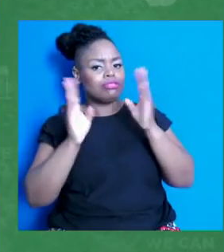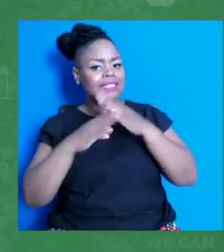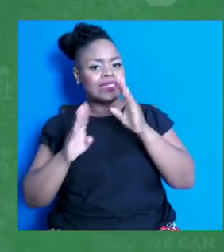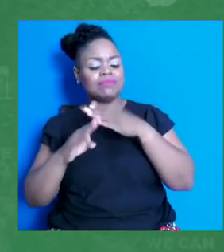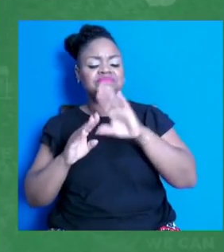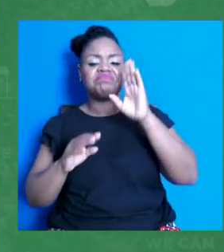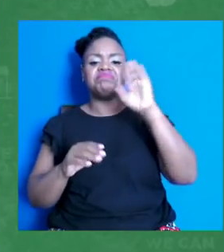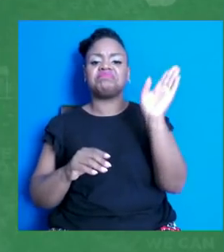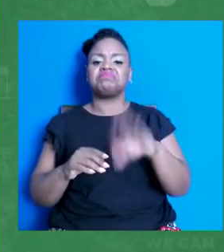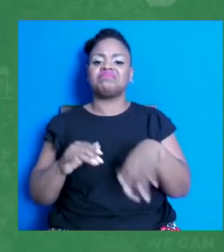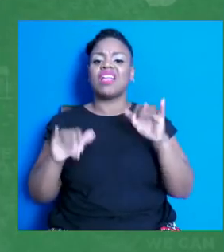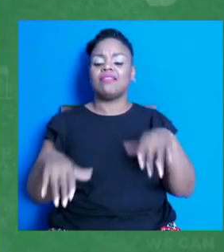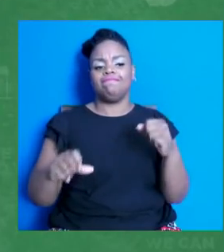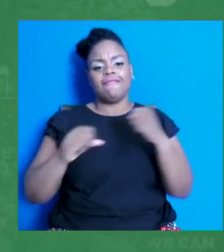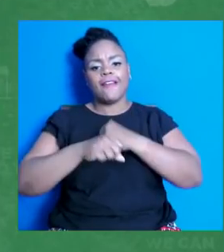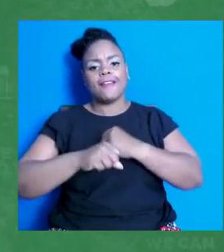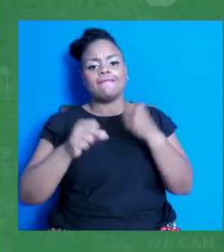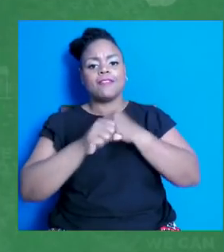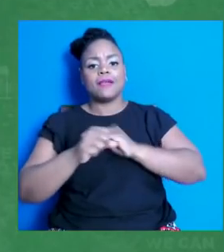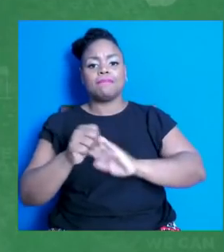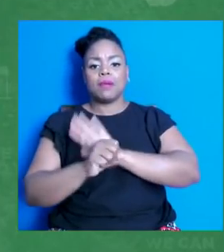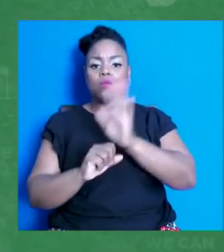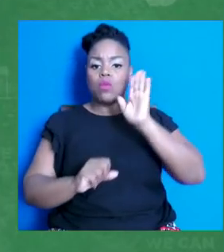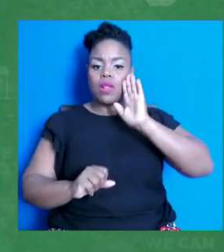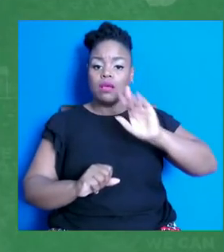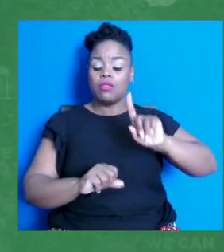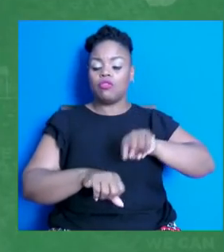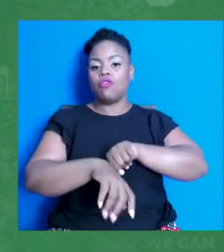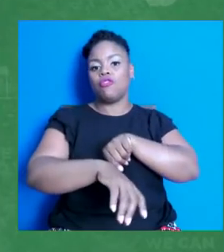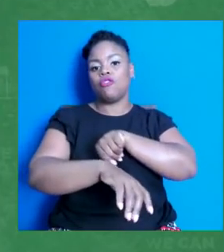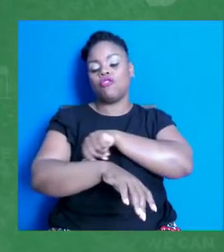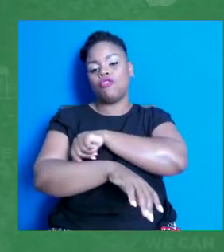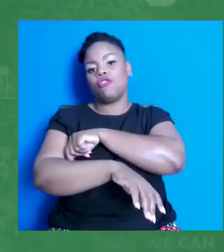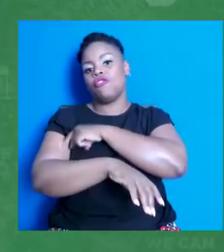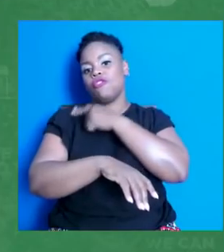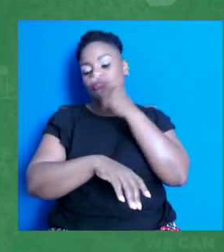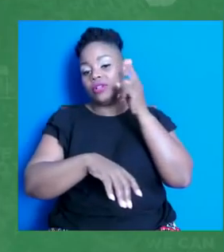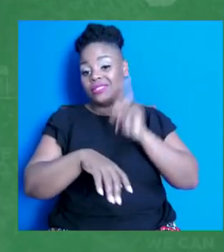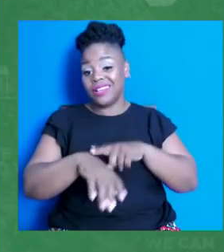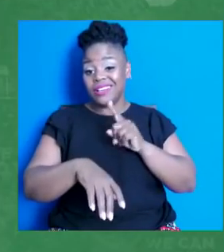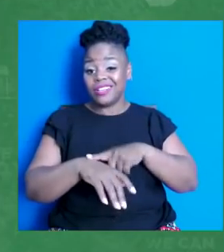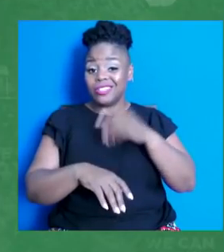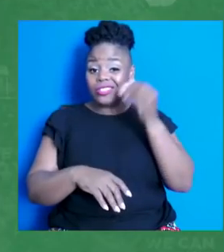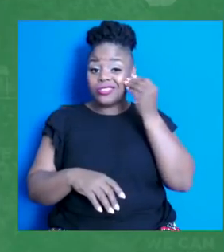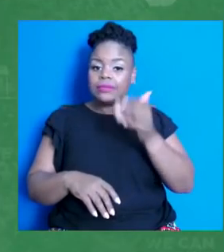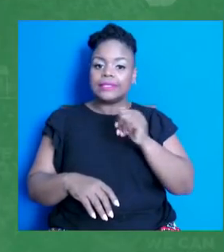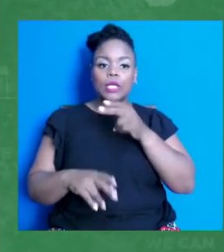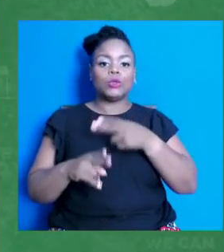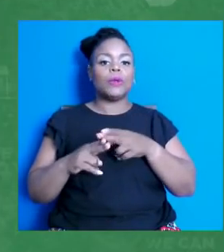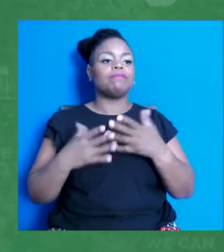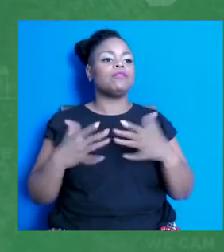and not a sprint. And I know you're in this with us until we get this done.